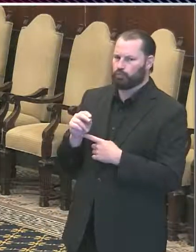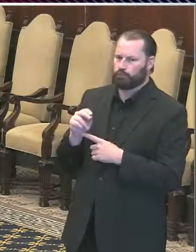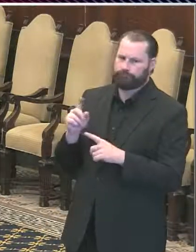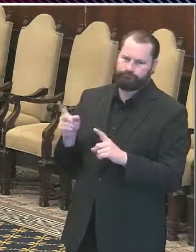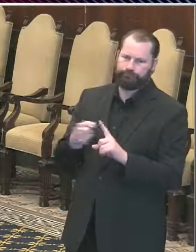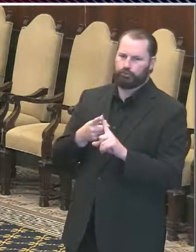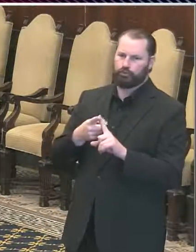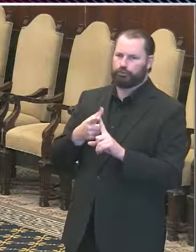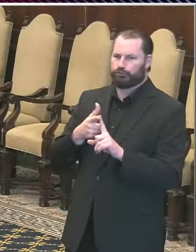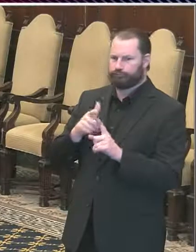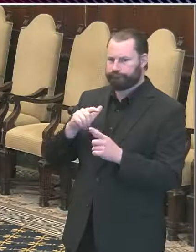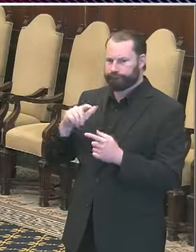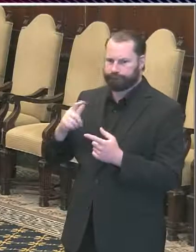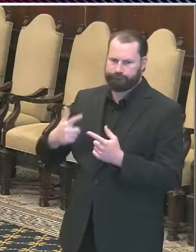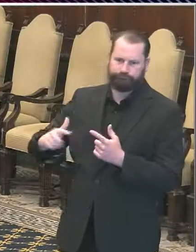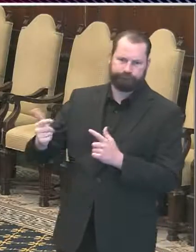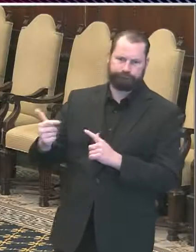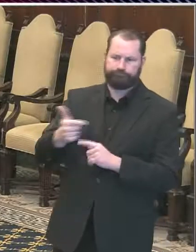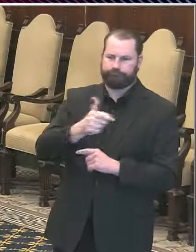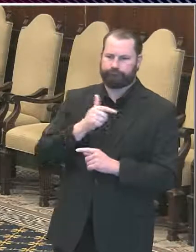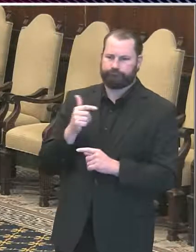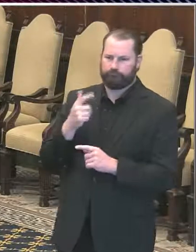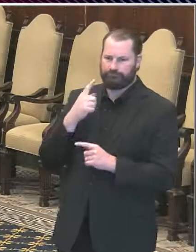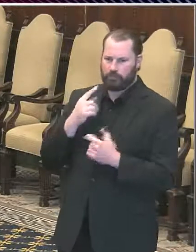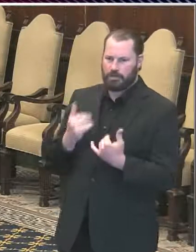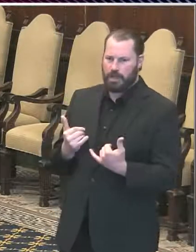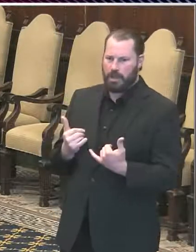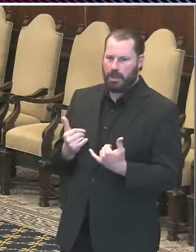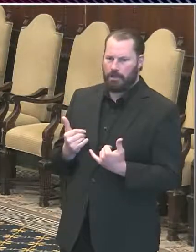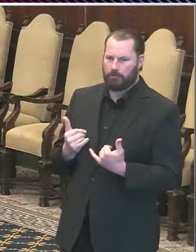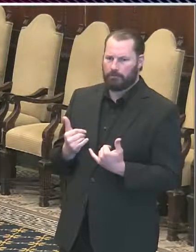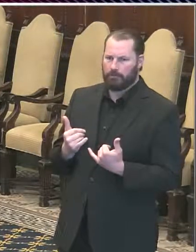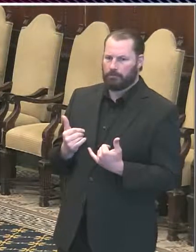Okay, so there's no plans yet for doing a second round.